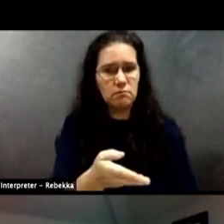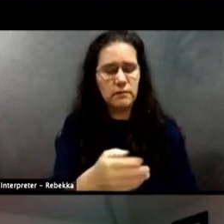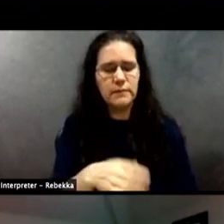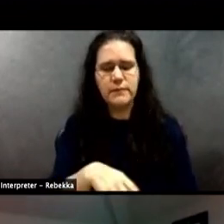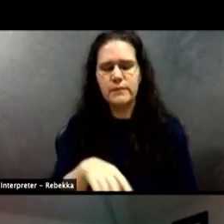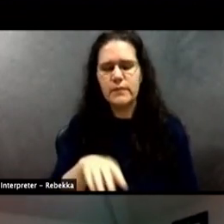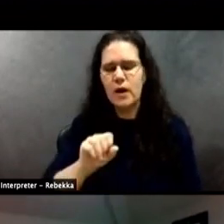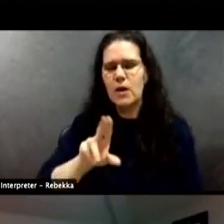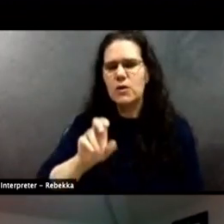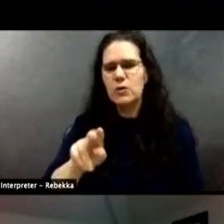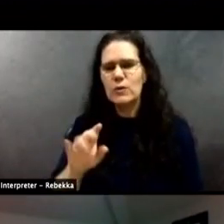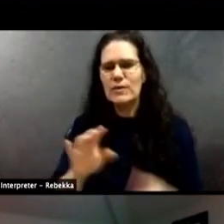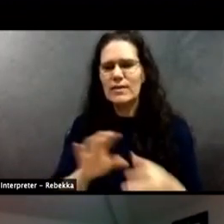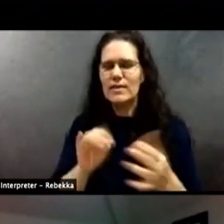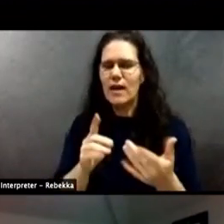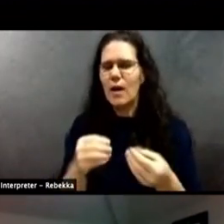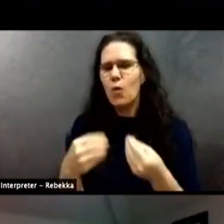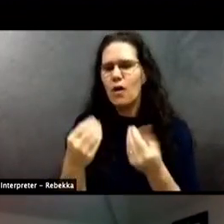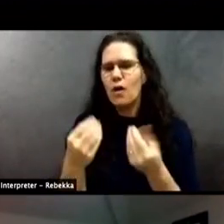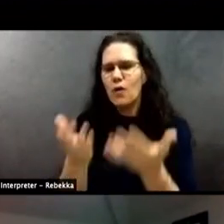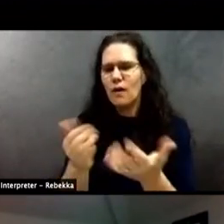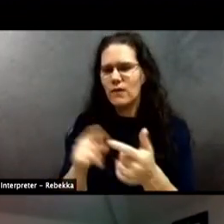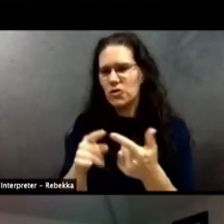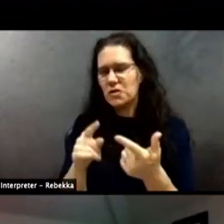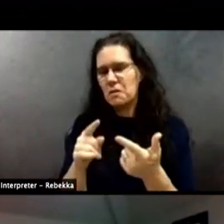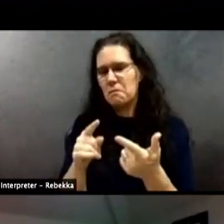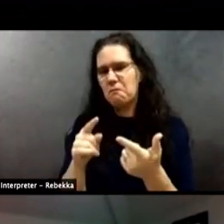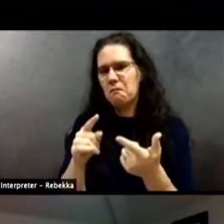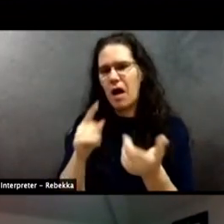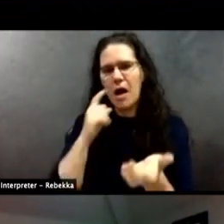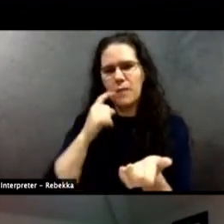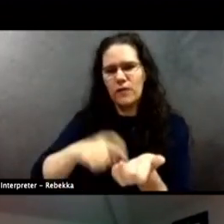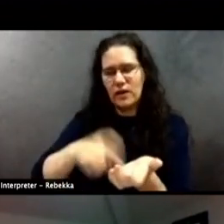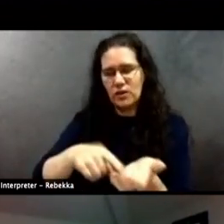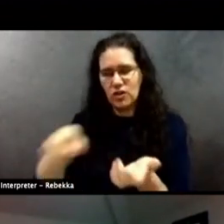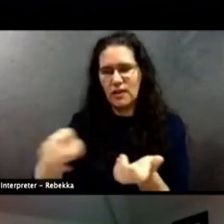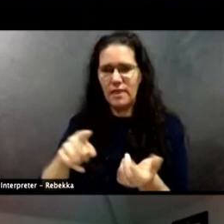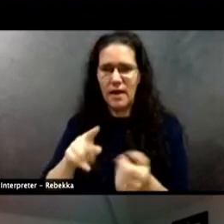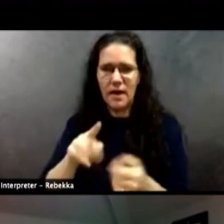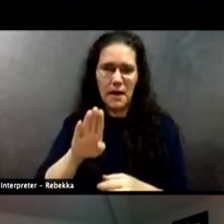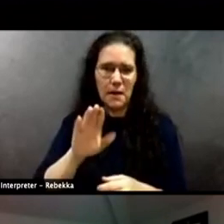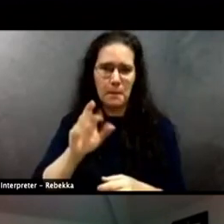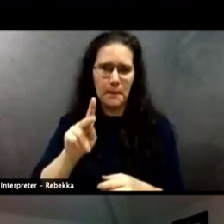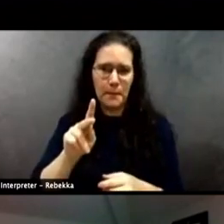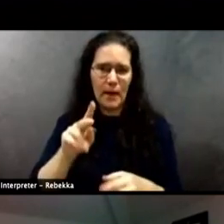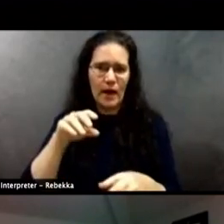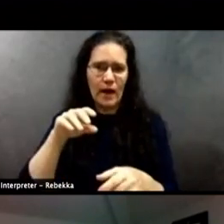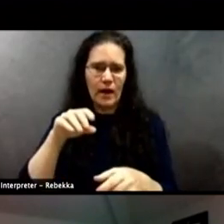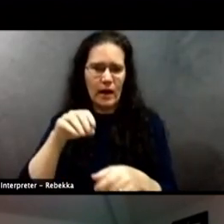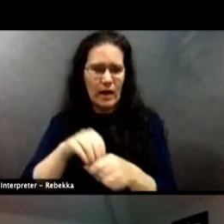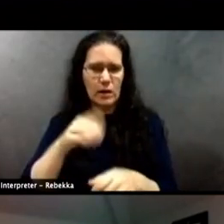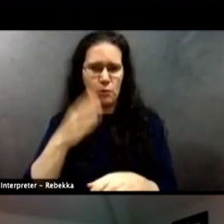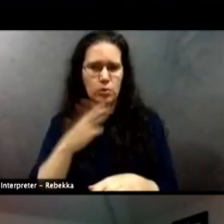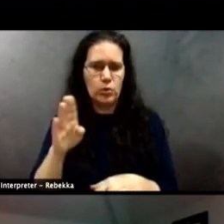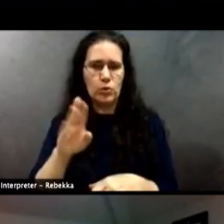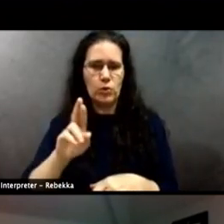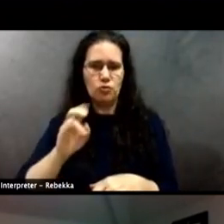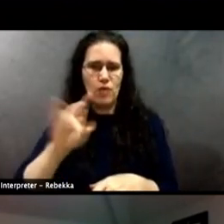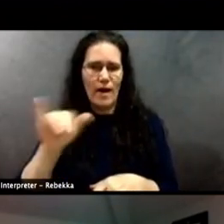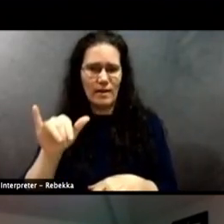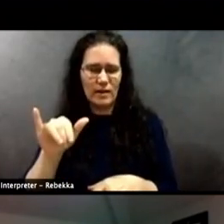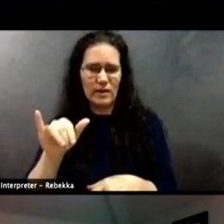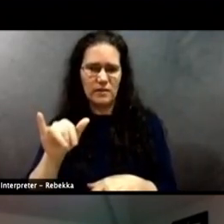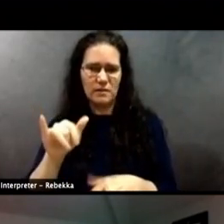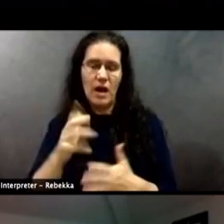The Back the Blue rally in Arlington, I attended with my daughters. They wanted to go. And I was stunned at the